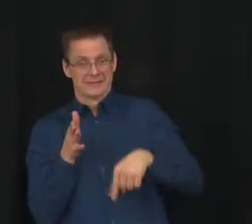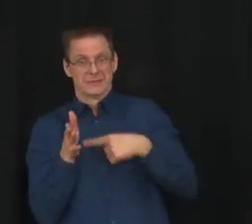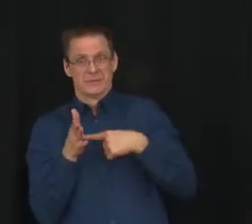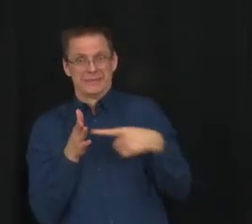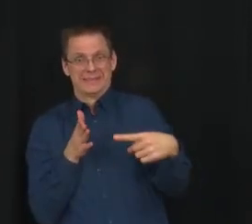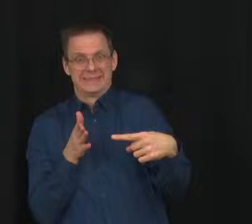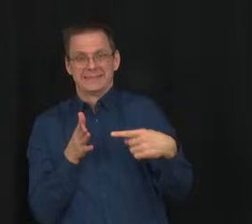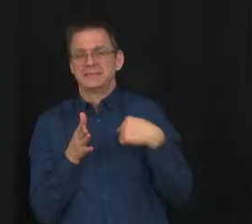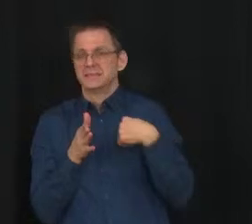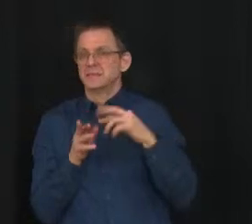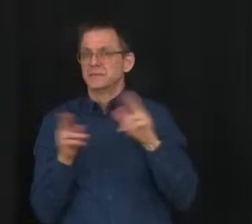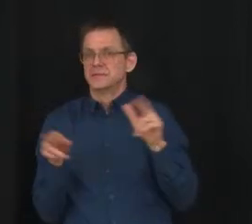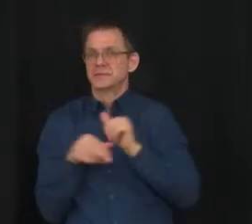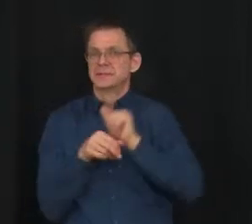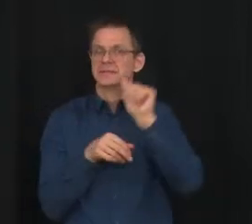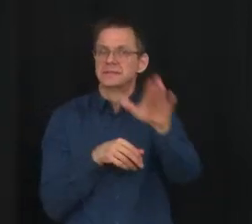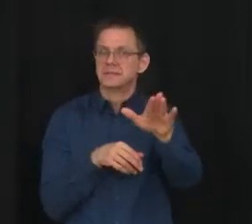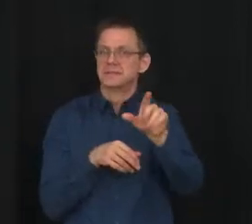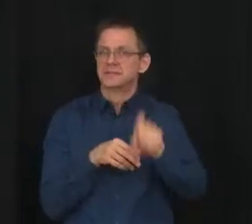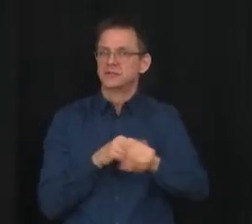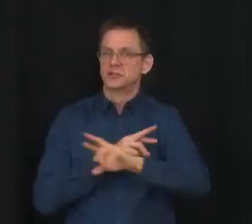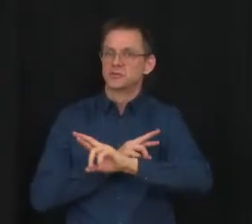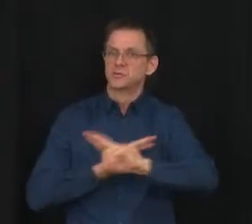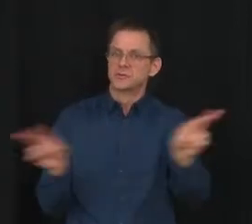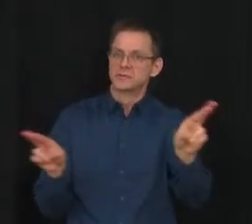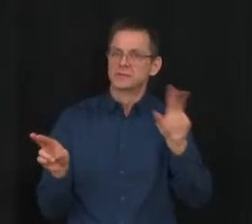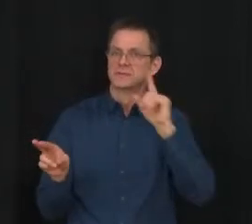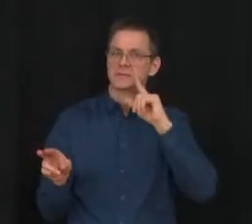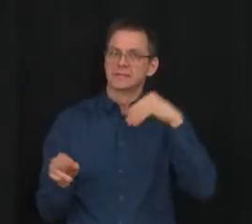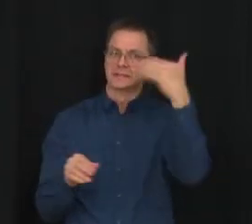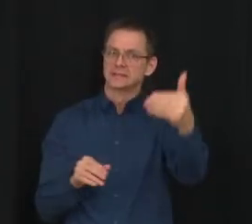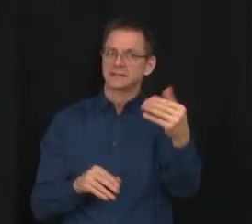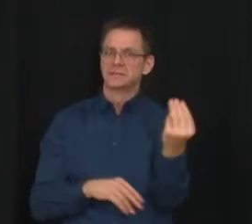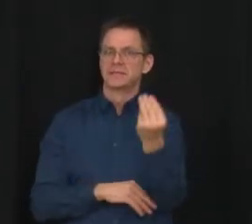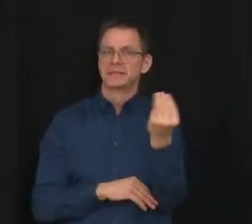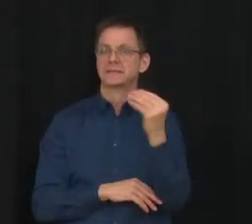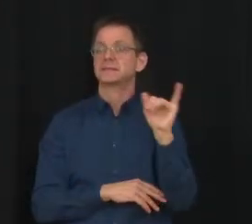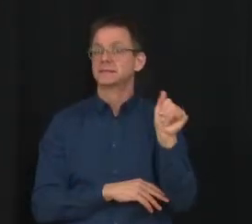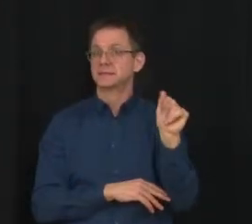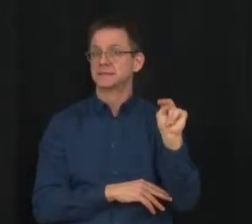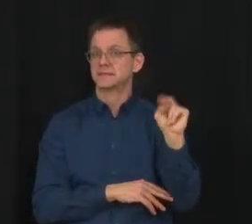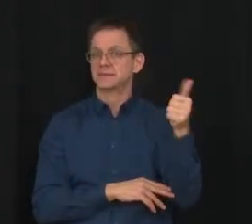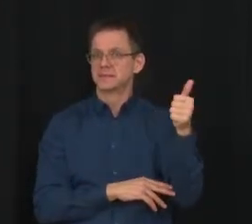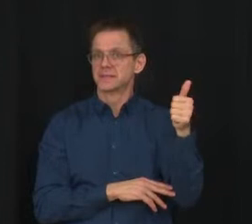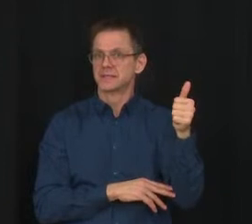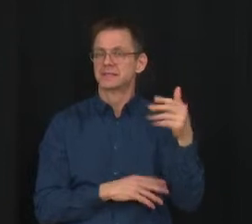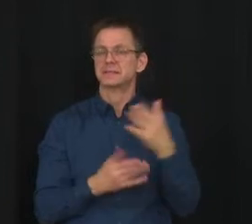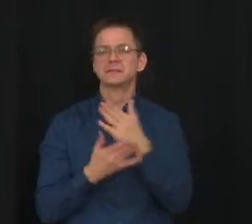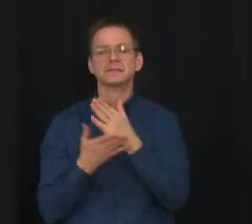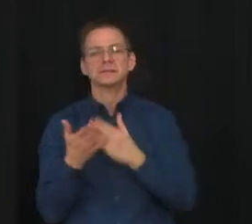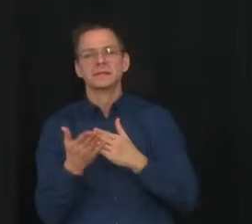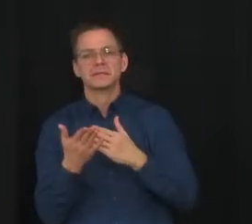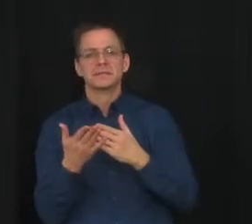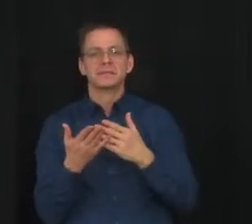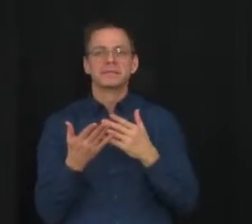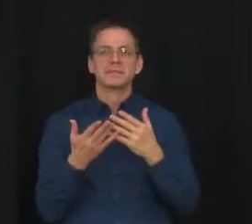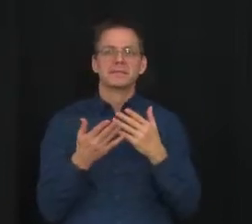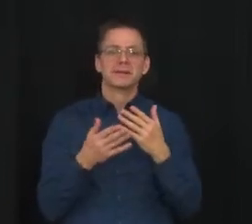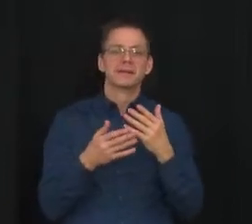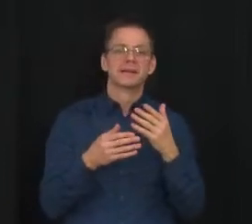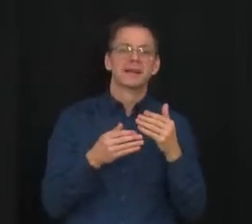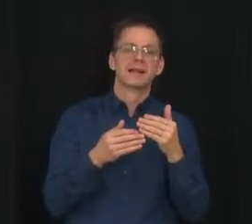school authorities, the initial deliveries by next week and then further phasing after that. Of course, we are going to supply